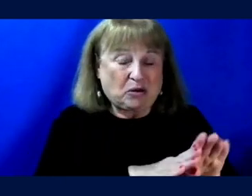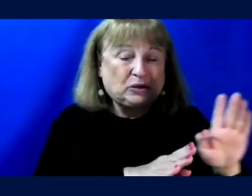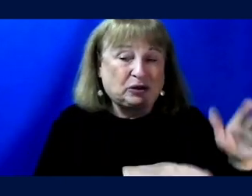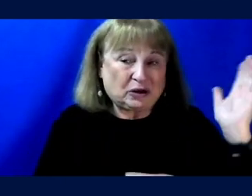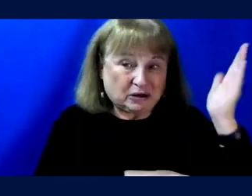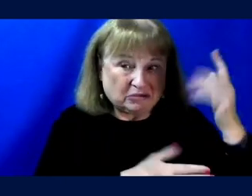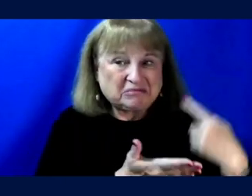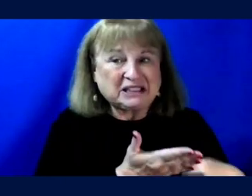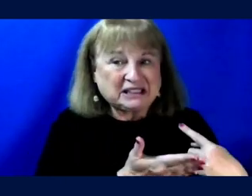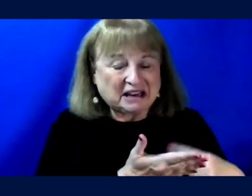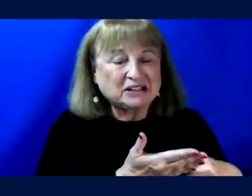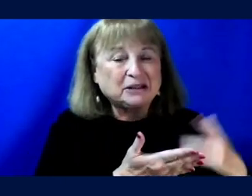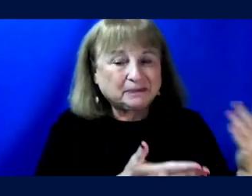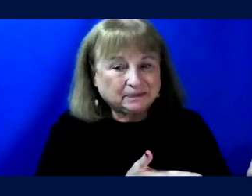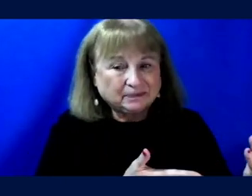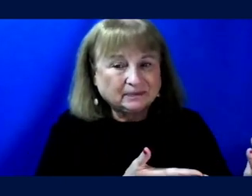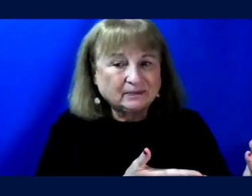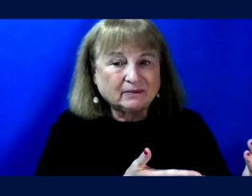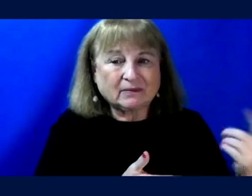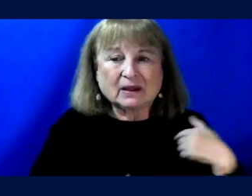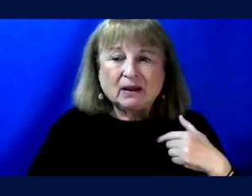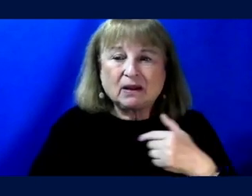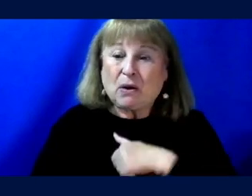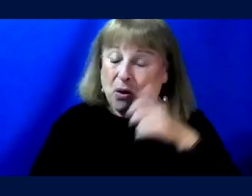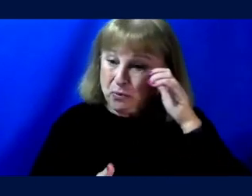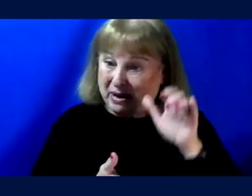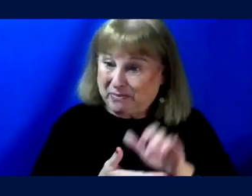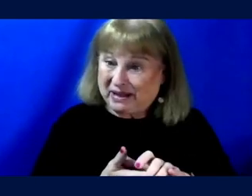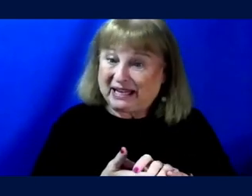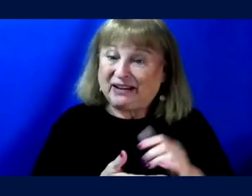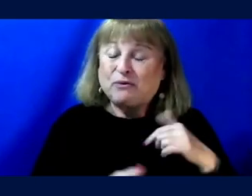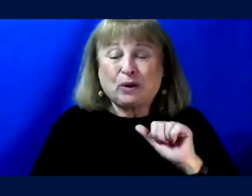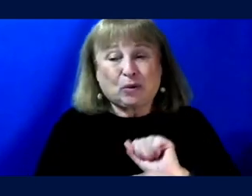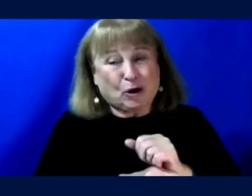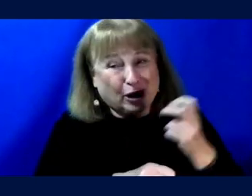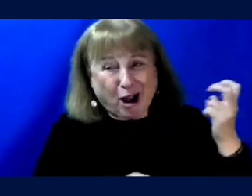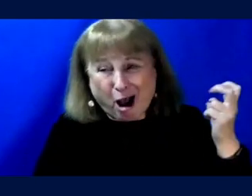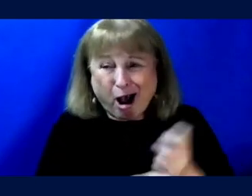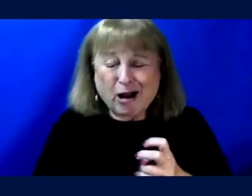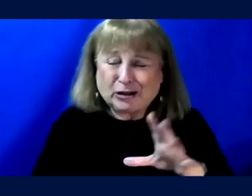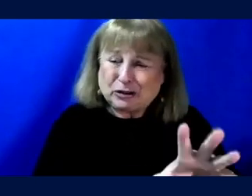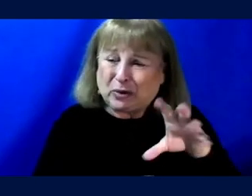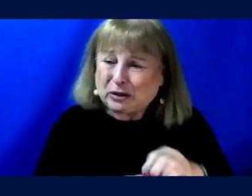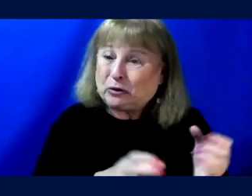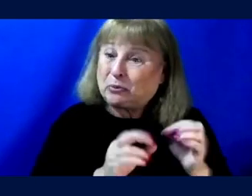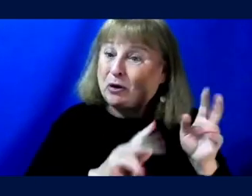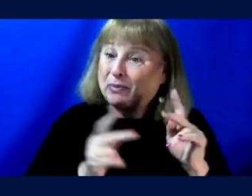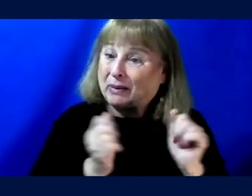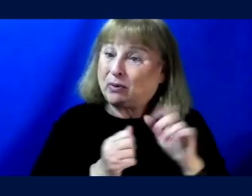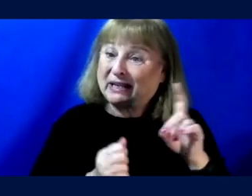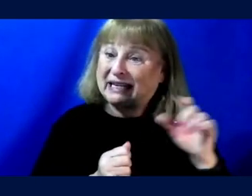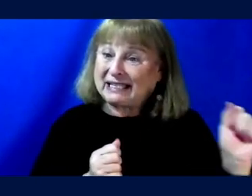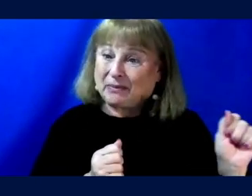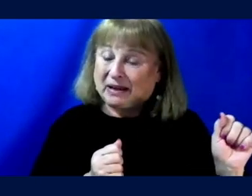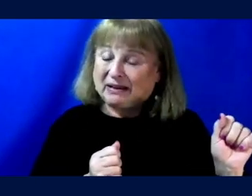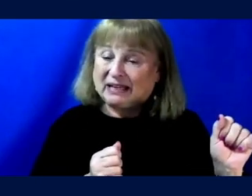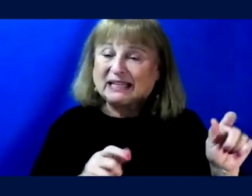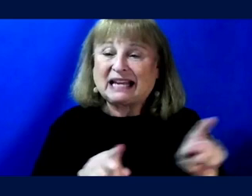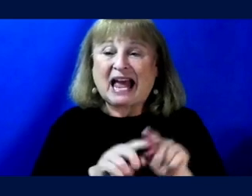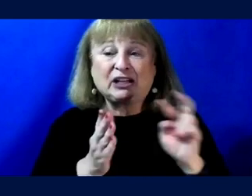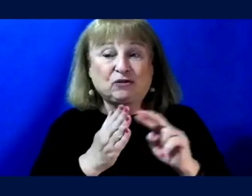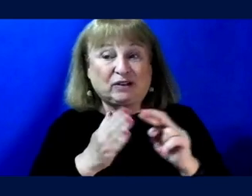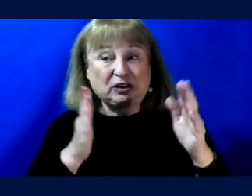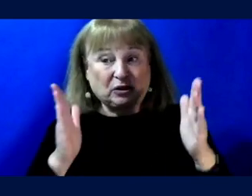her discussion in that we believe in our working hard to include more people with disabilities as researchers